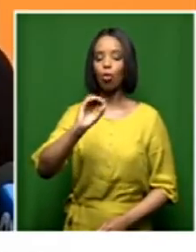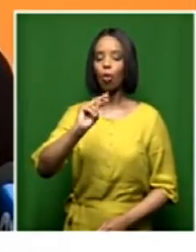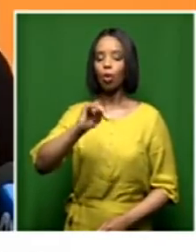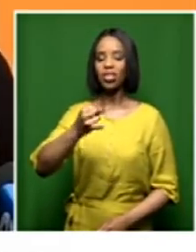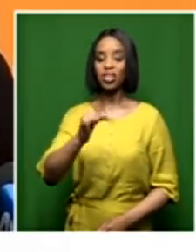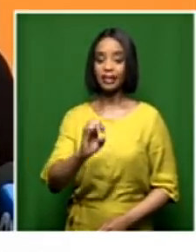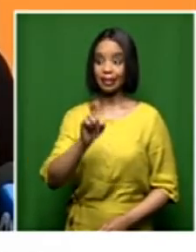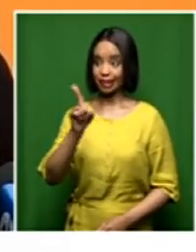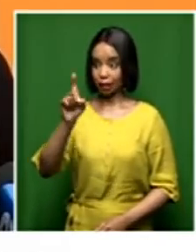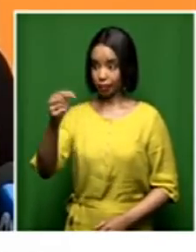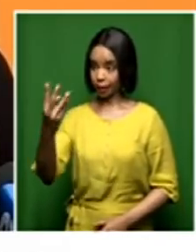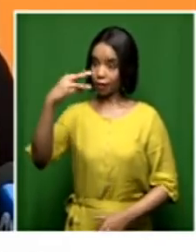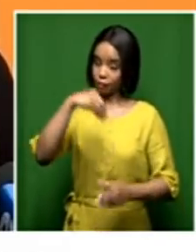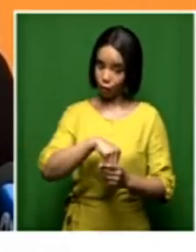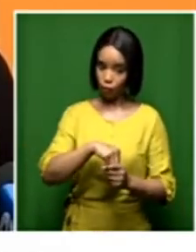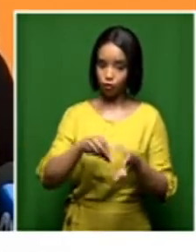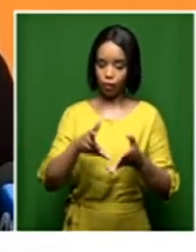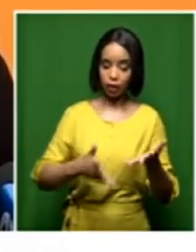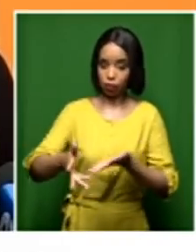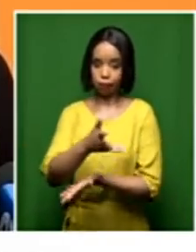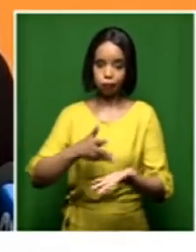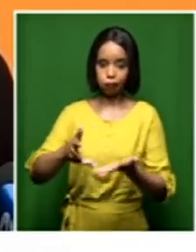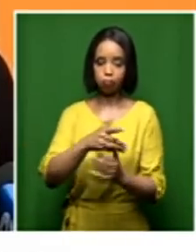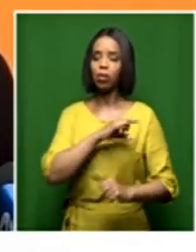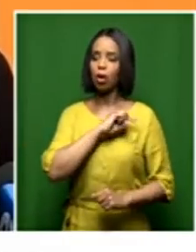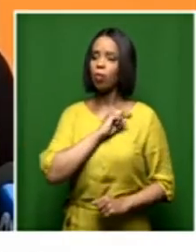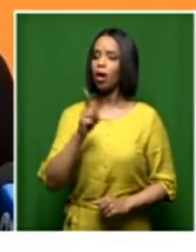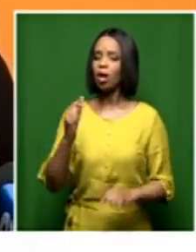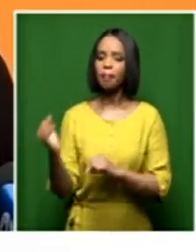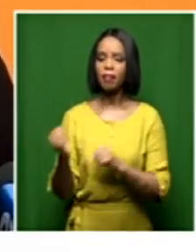still in the employ of the NPA. Were you satisfied with the answer?